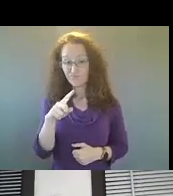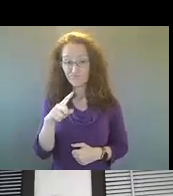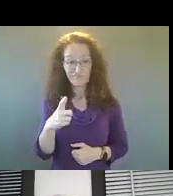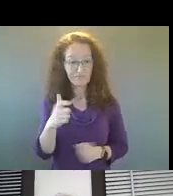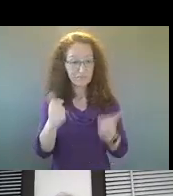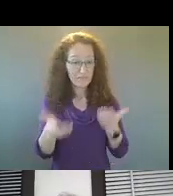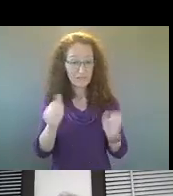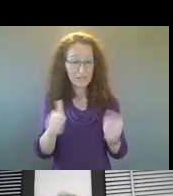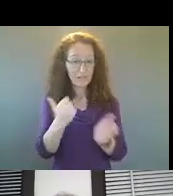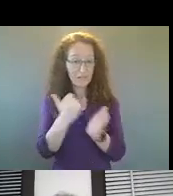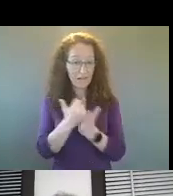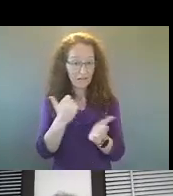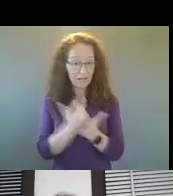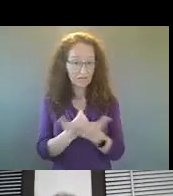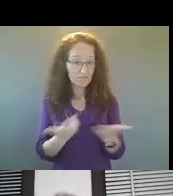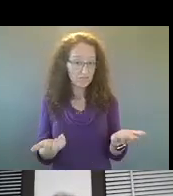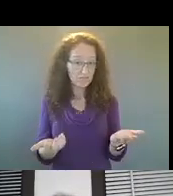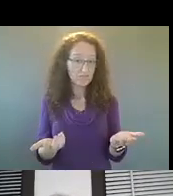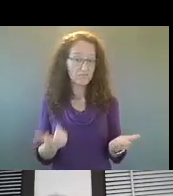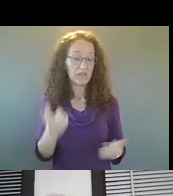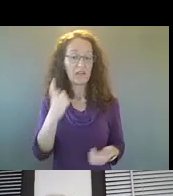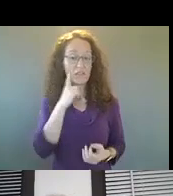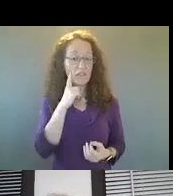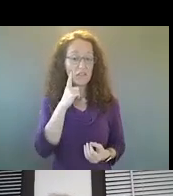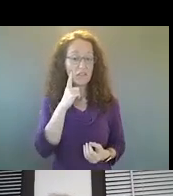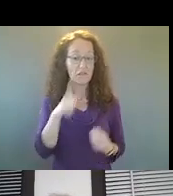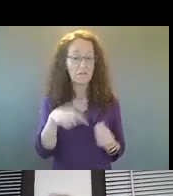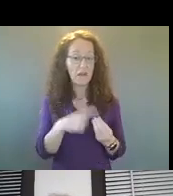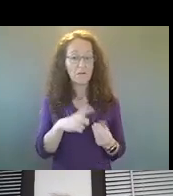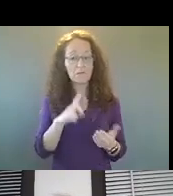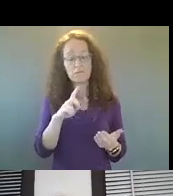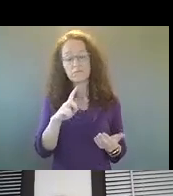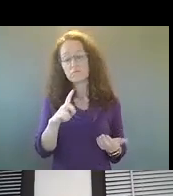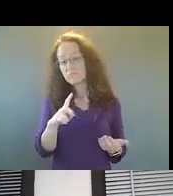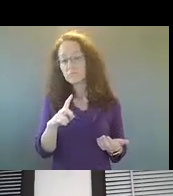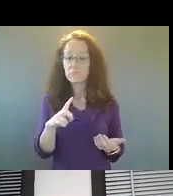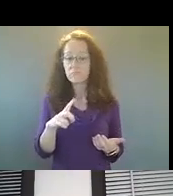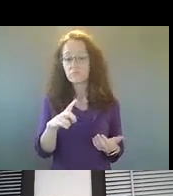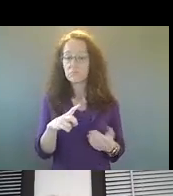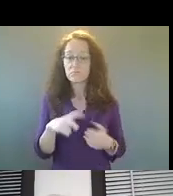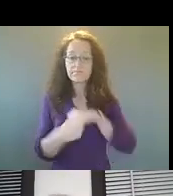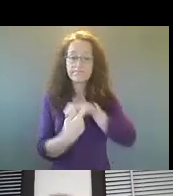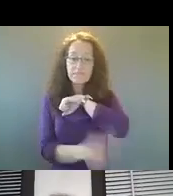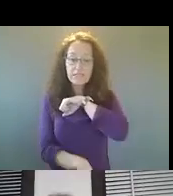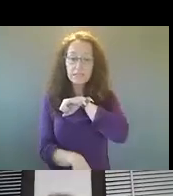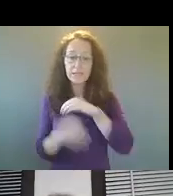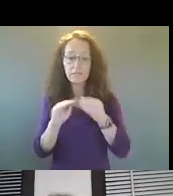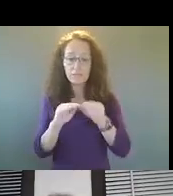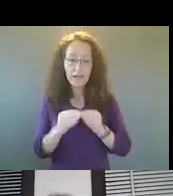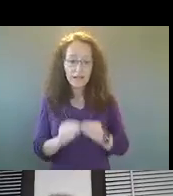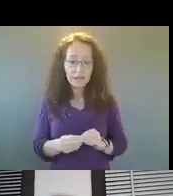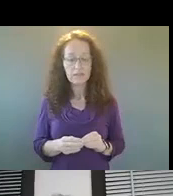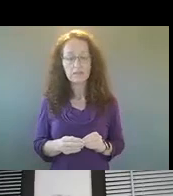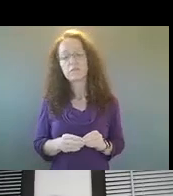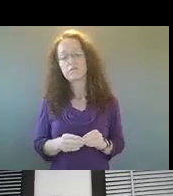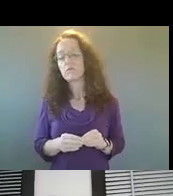of these. Um, I think it's around, I guess, the, the discipline rate, um, and maybe you can speak a little bit to the difference between,